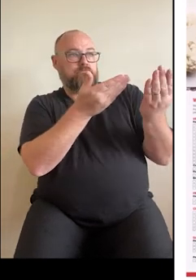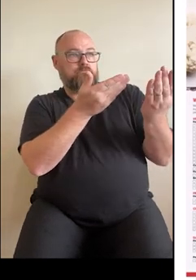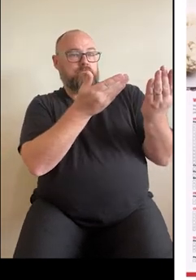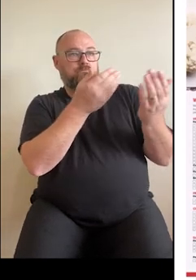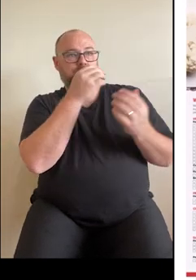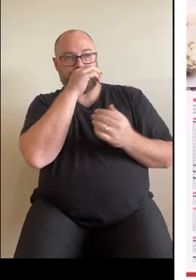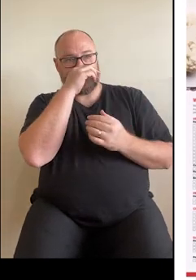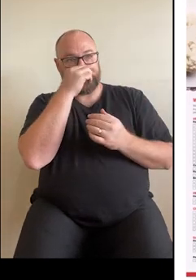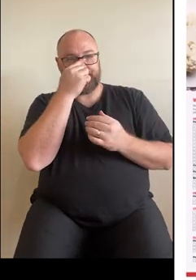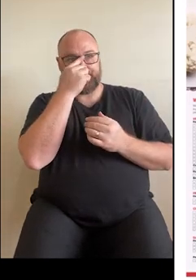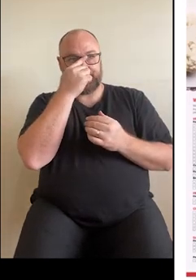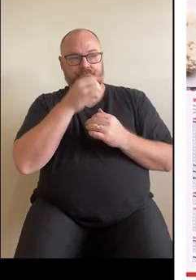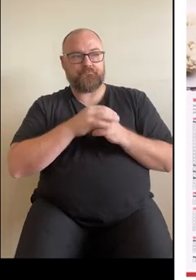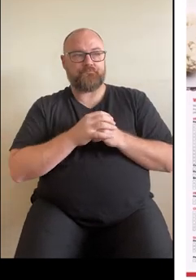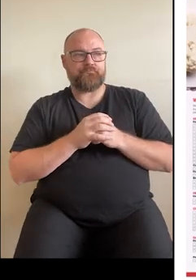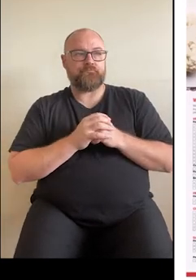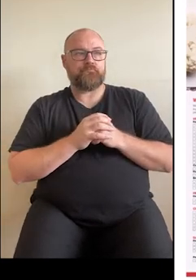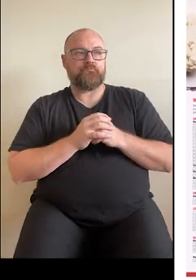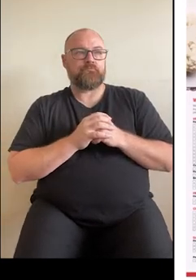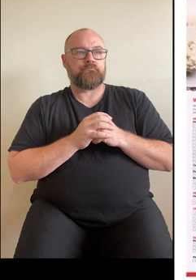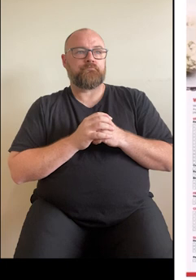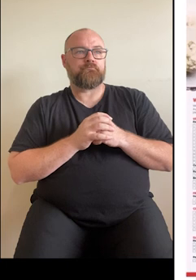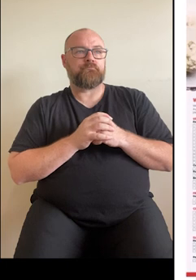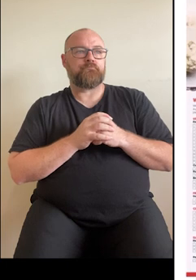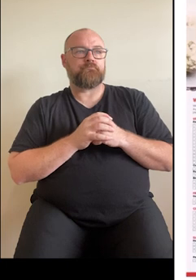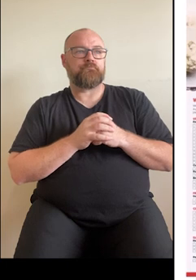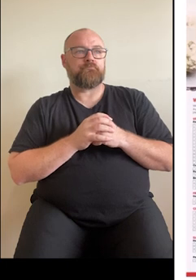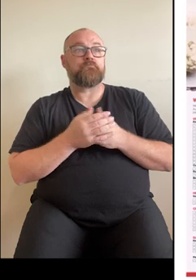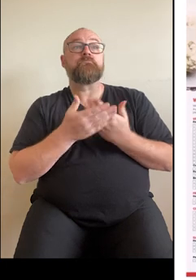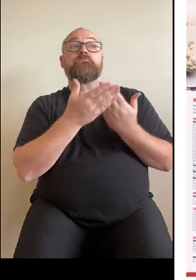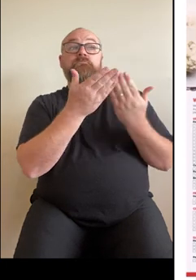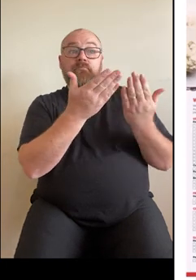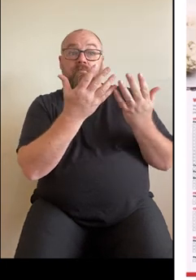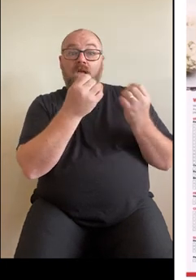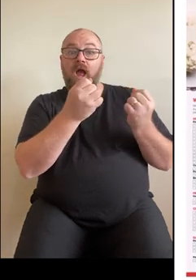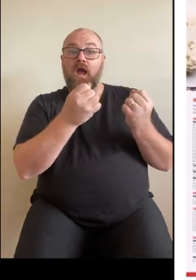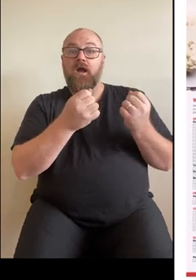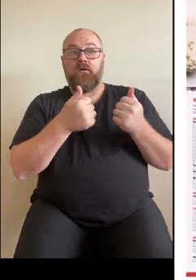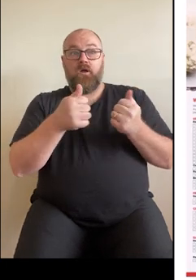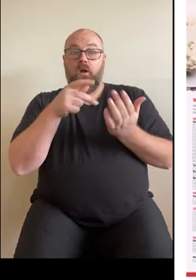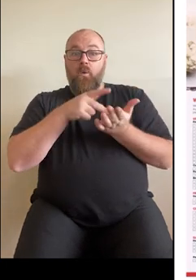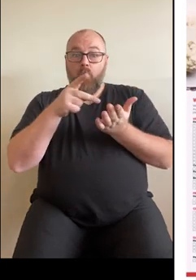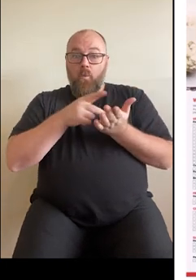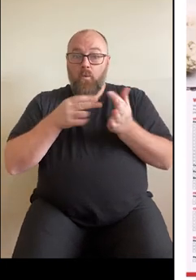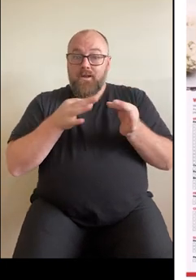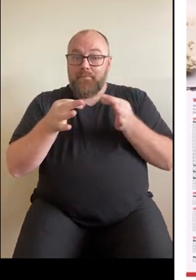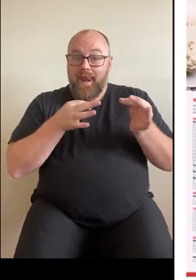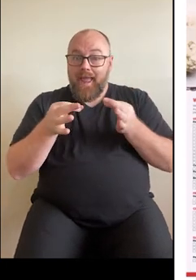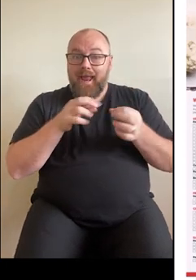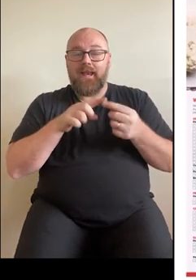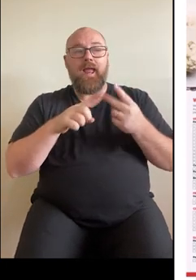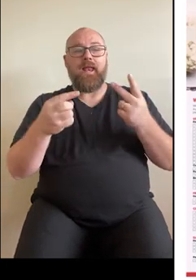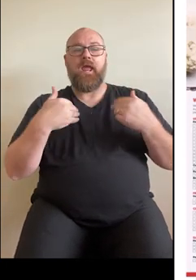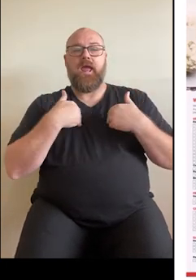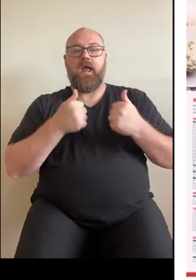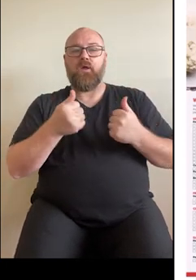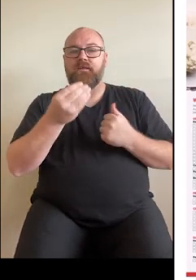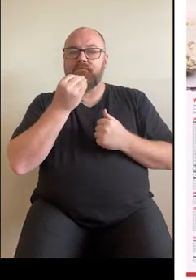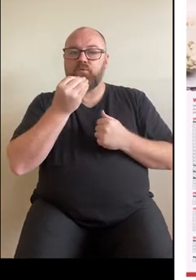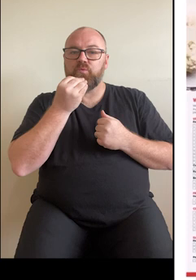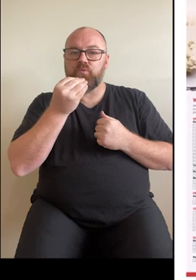help you lead a heart healthier lifestyle. These include the personalised walking plans and the heart healthy meal plans.